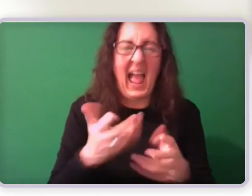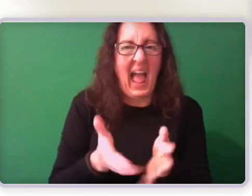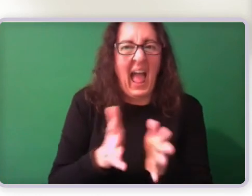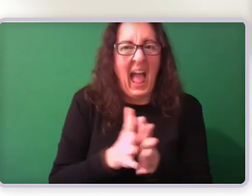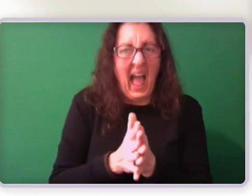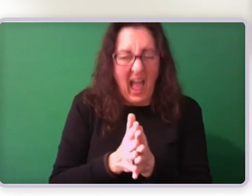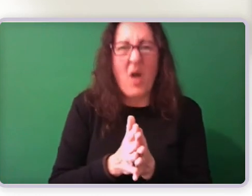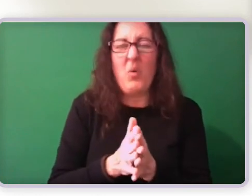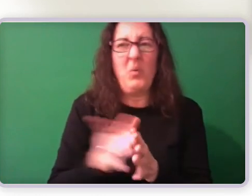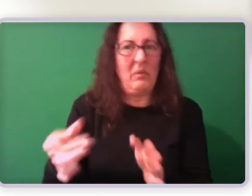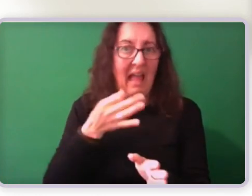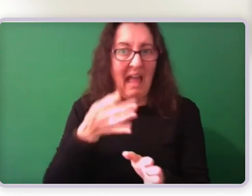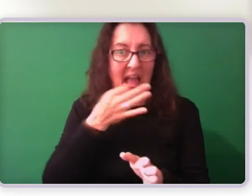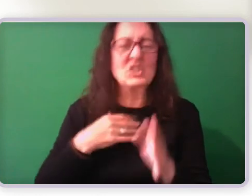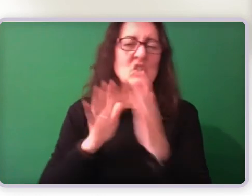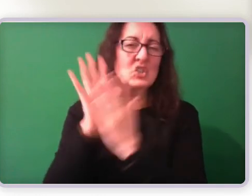living with.